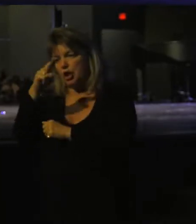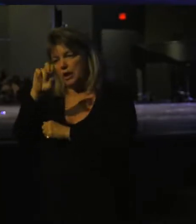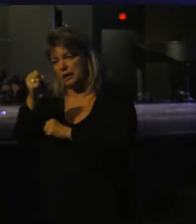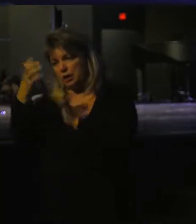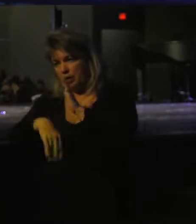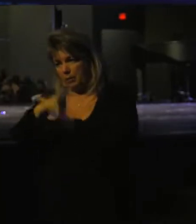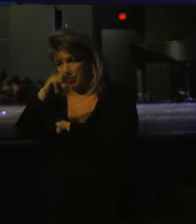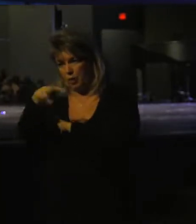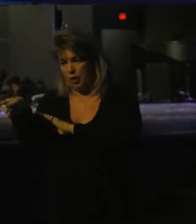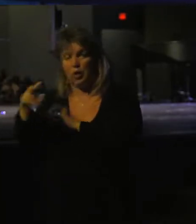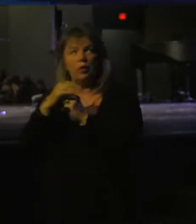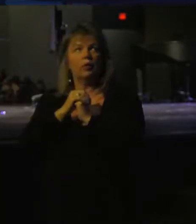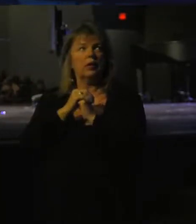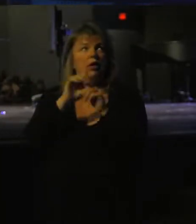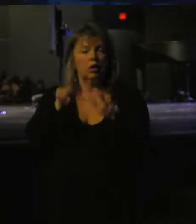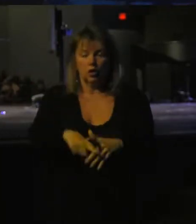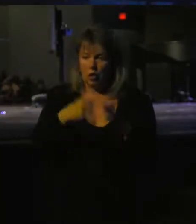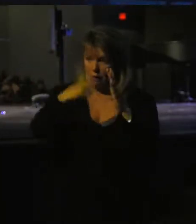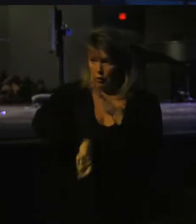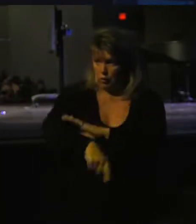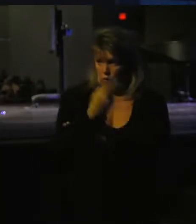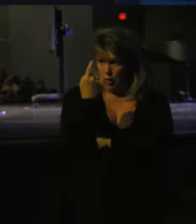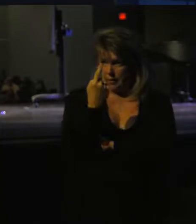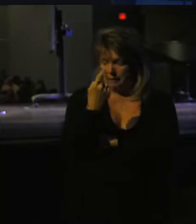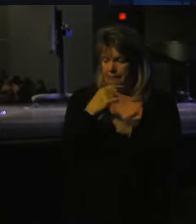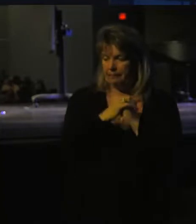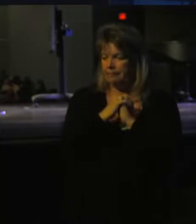chapter 22, and we're going to be starting in verse 1.